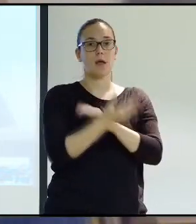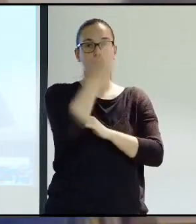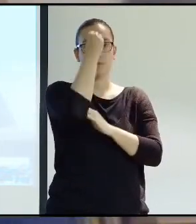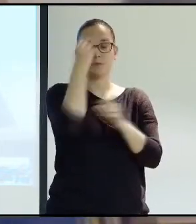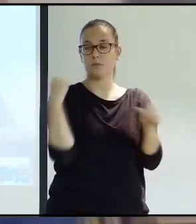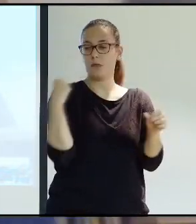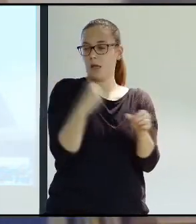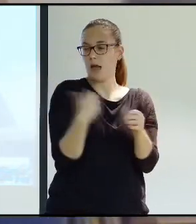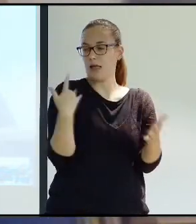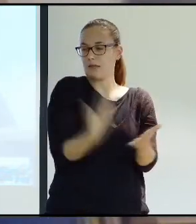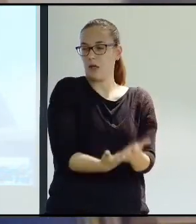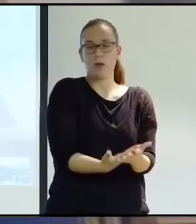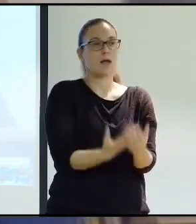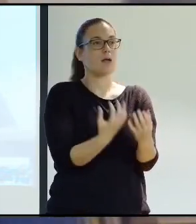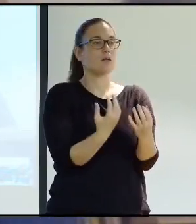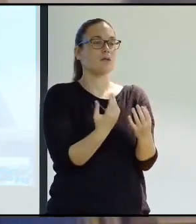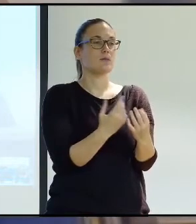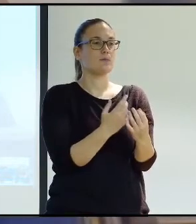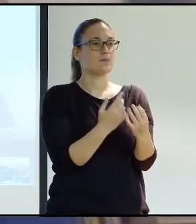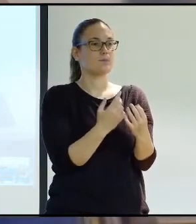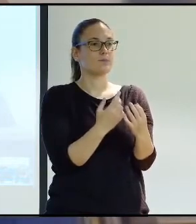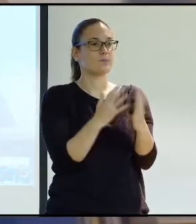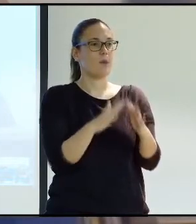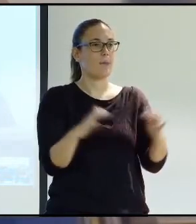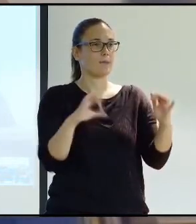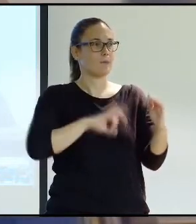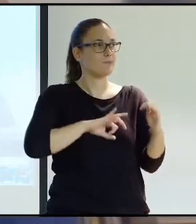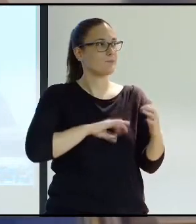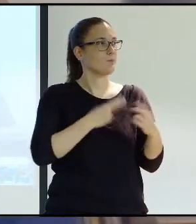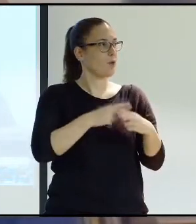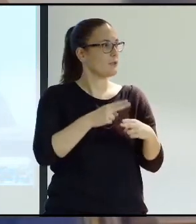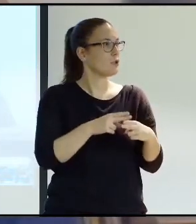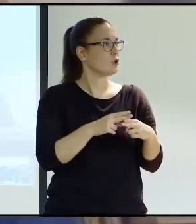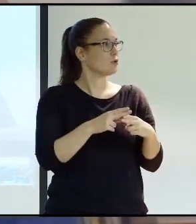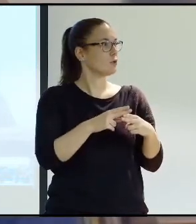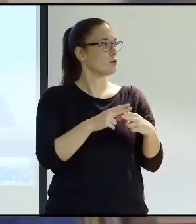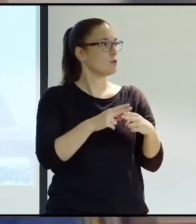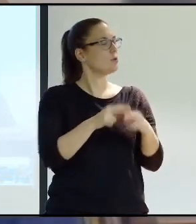what we've seen up until now, which has been the development of social policies